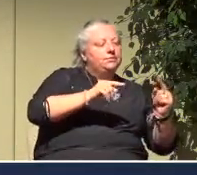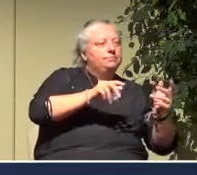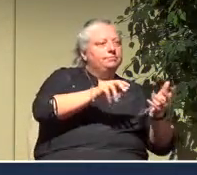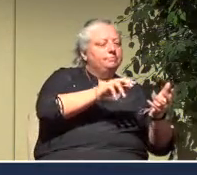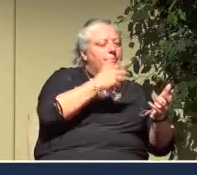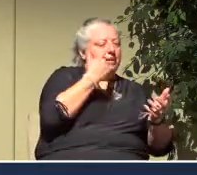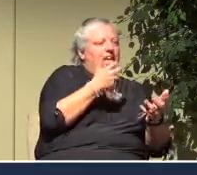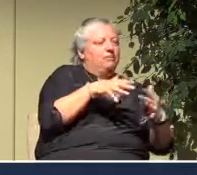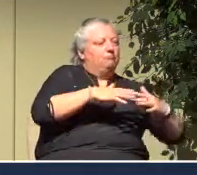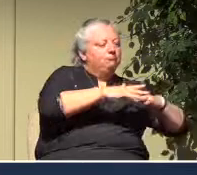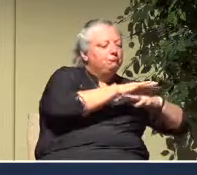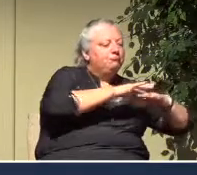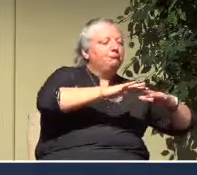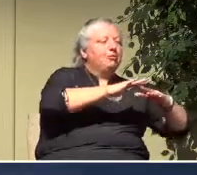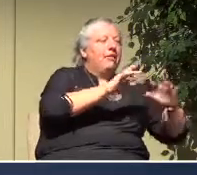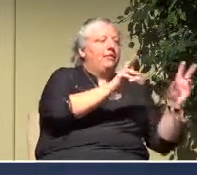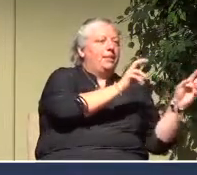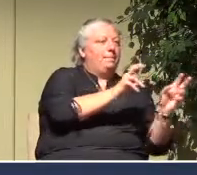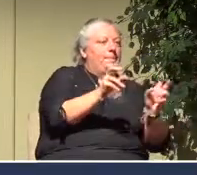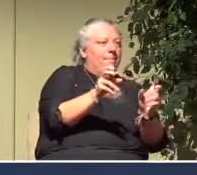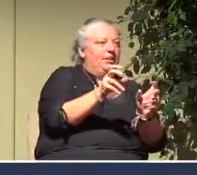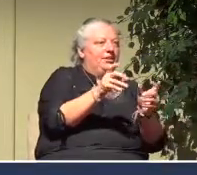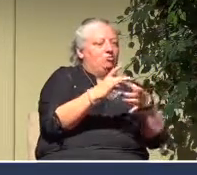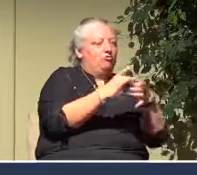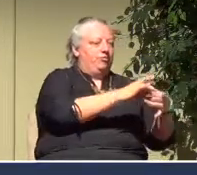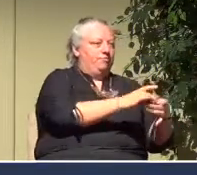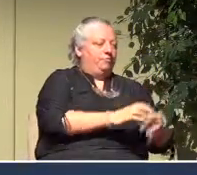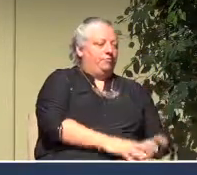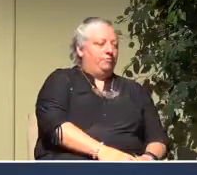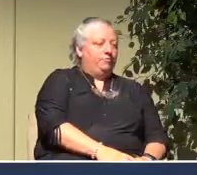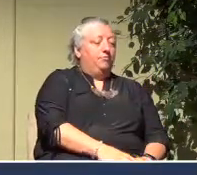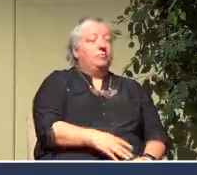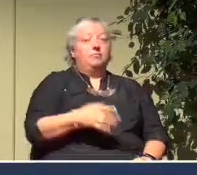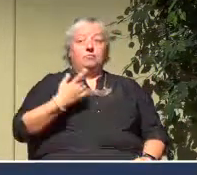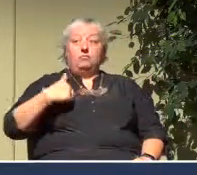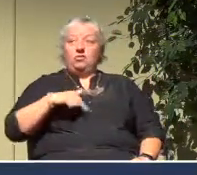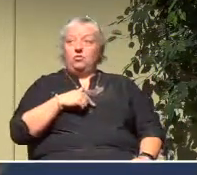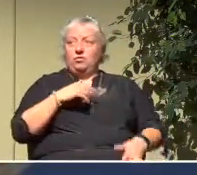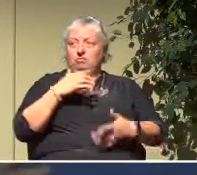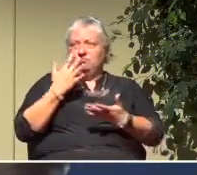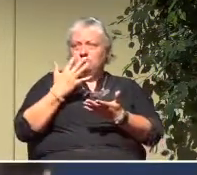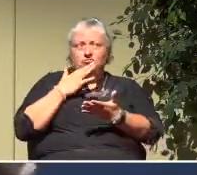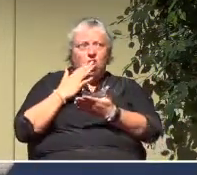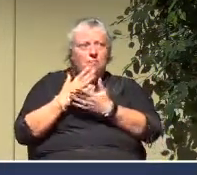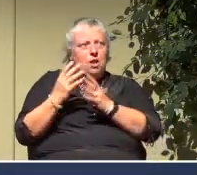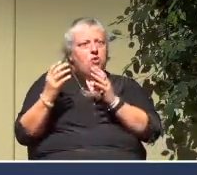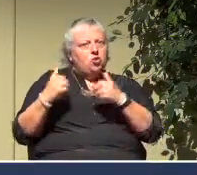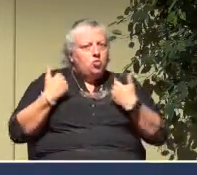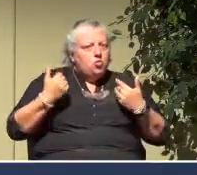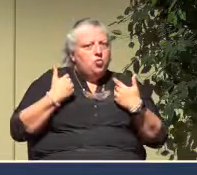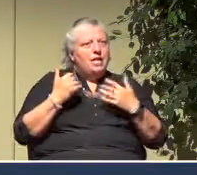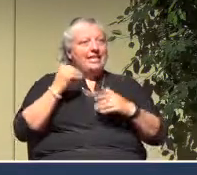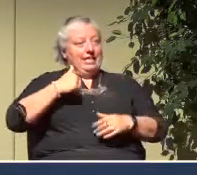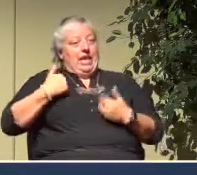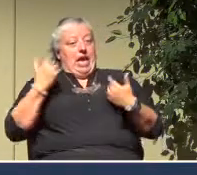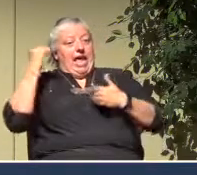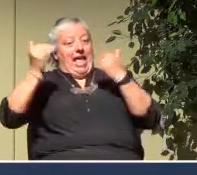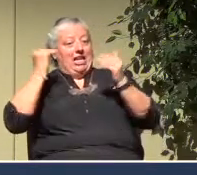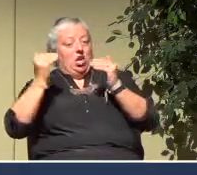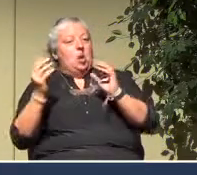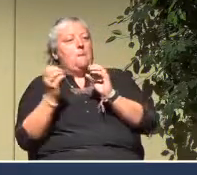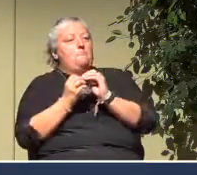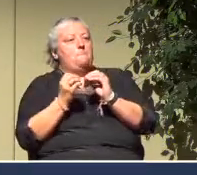in there that we're talking about, having youth and young adults more visibly involved in worship